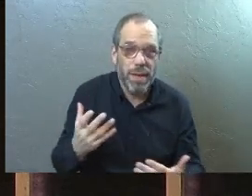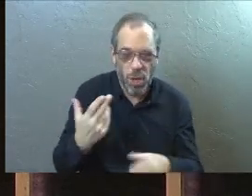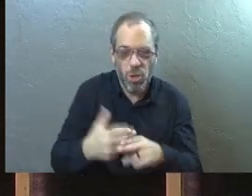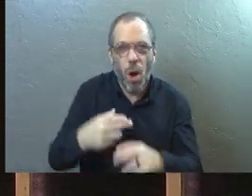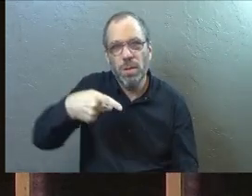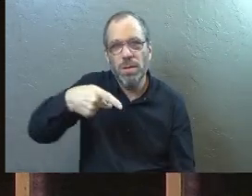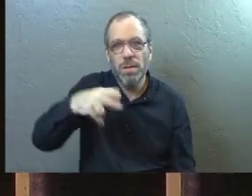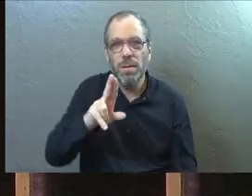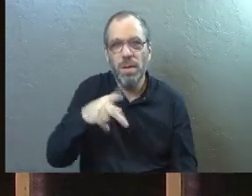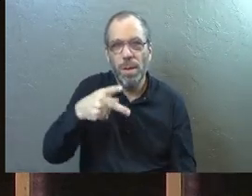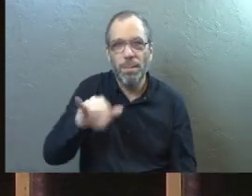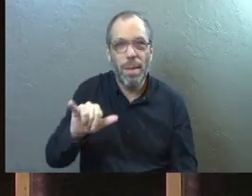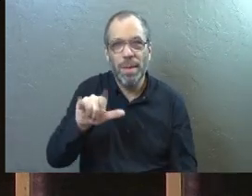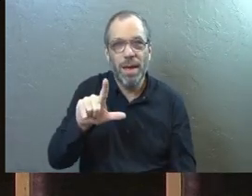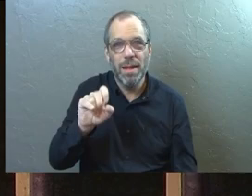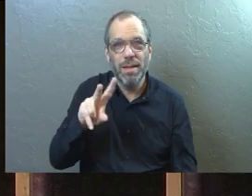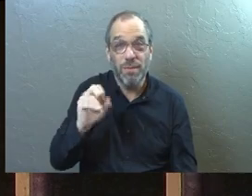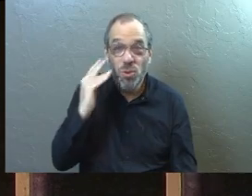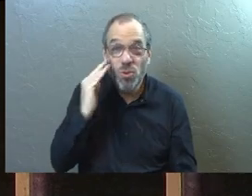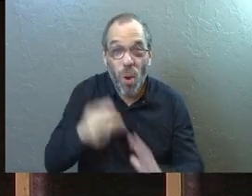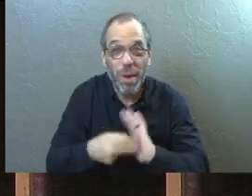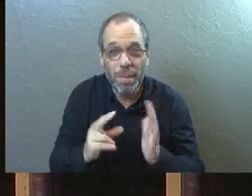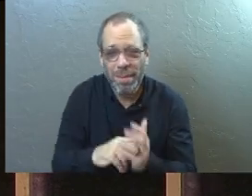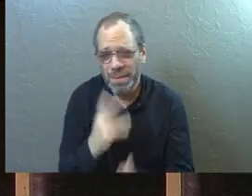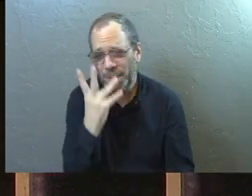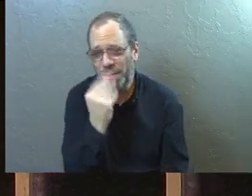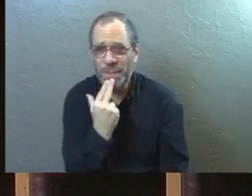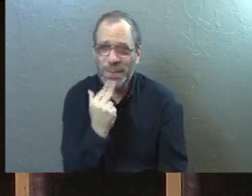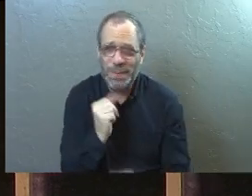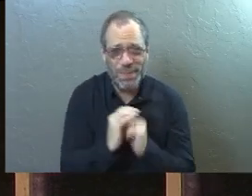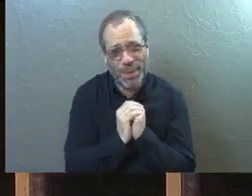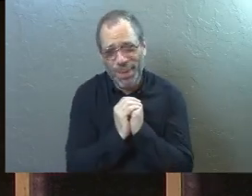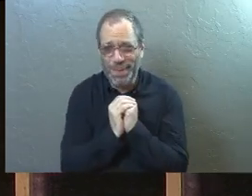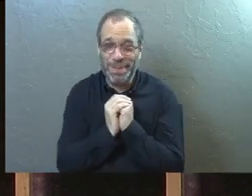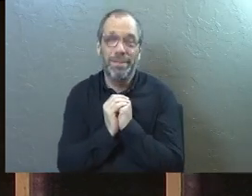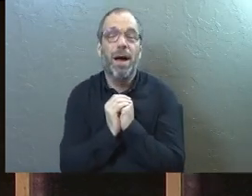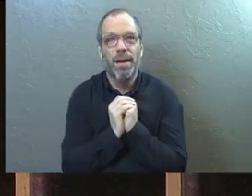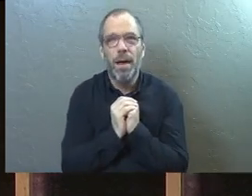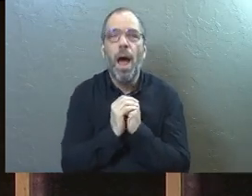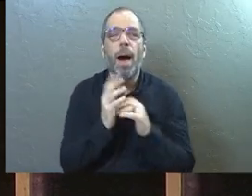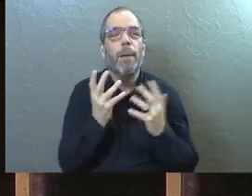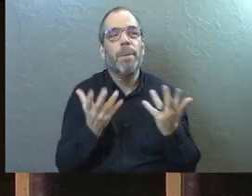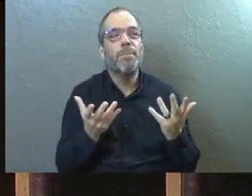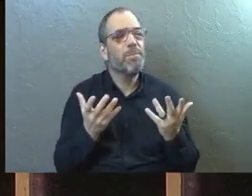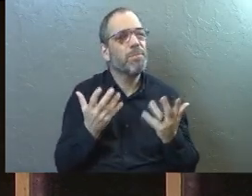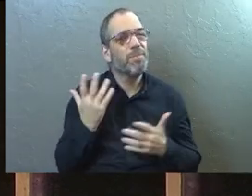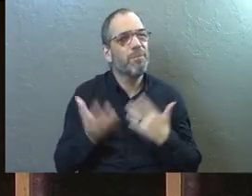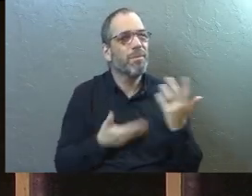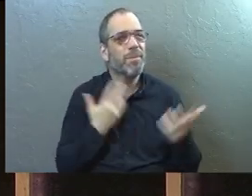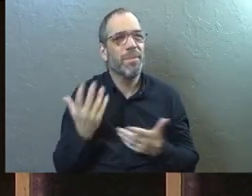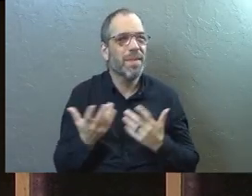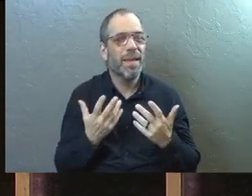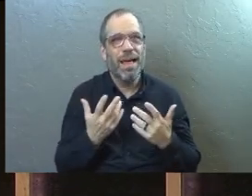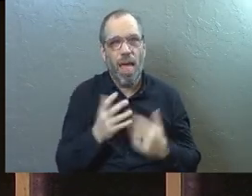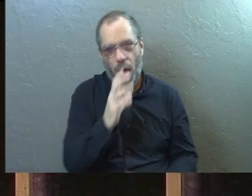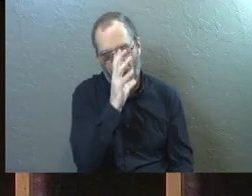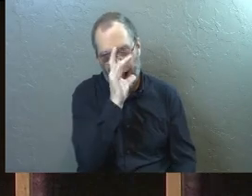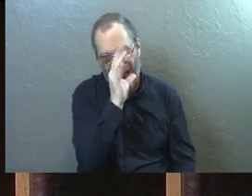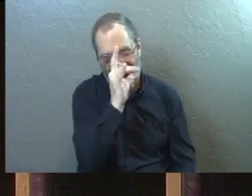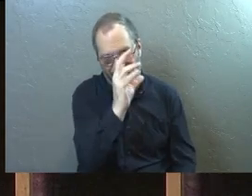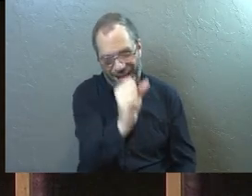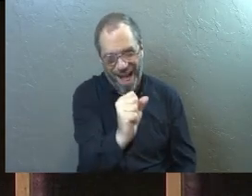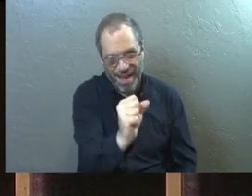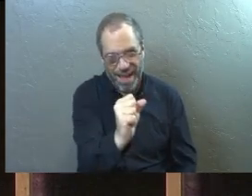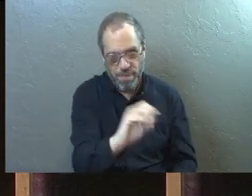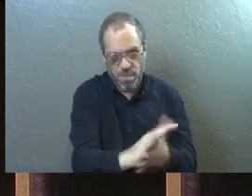puppy love. Ever see puppy love before? It's really beautiful and fun. Um, but there can be, um, infatuation that